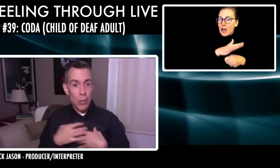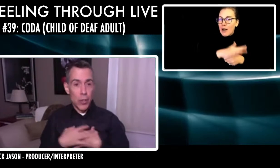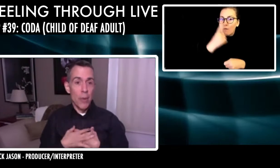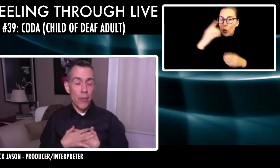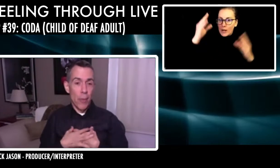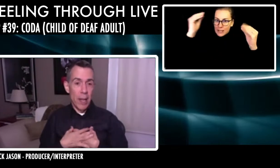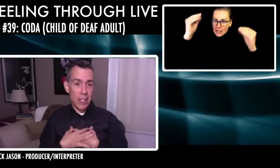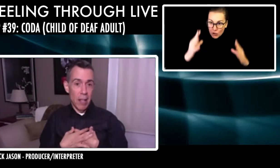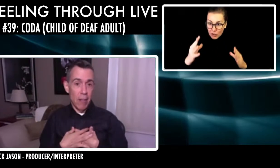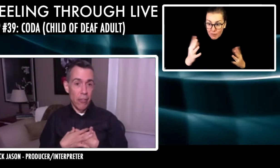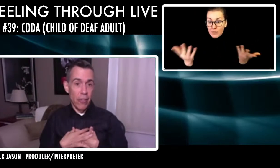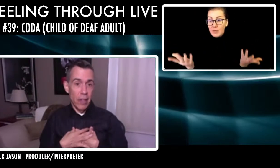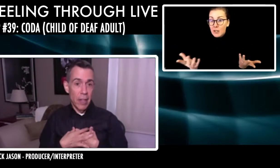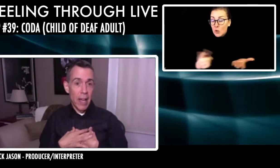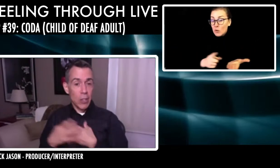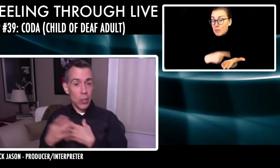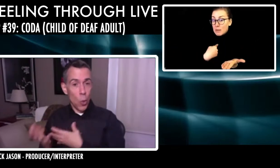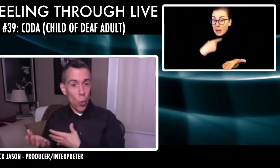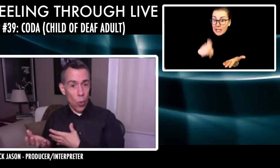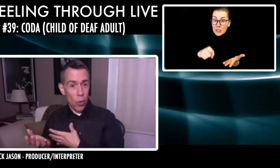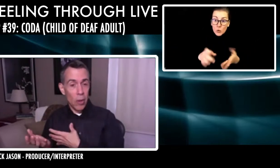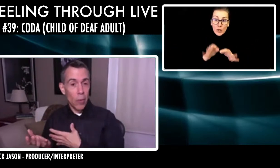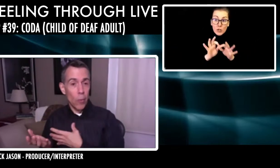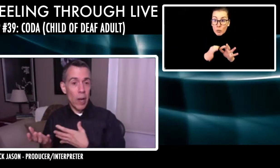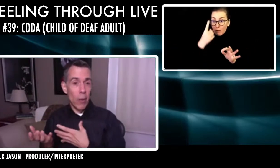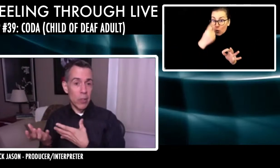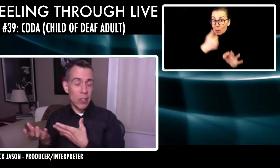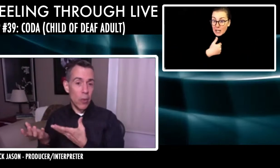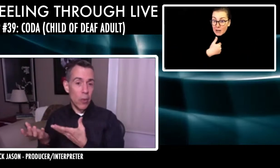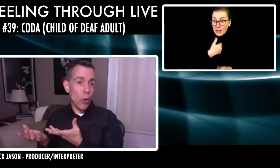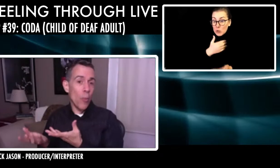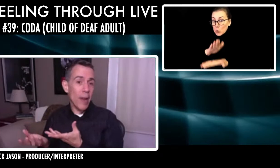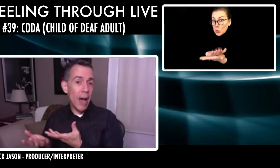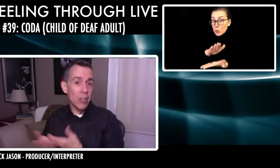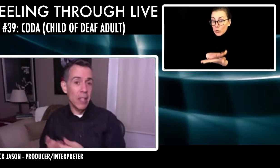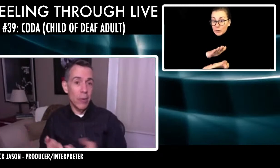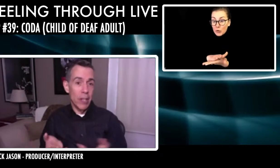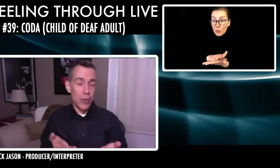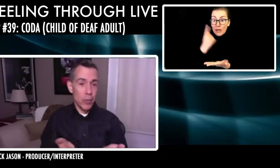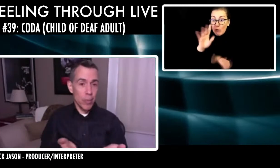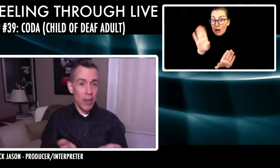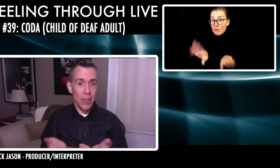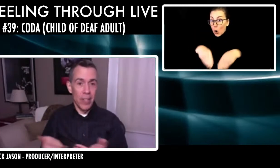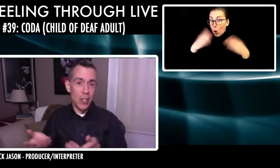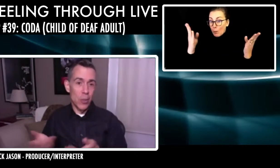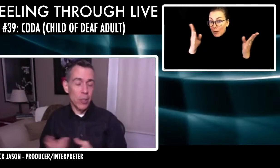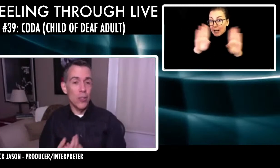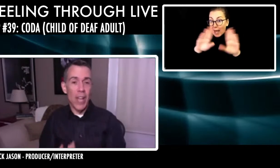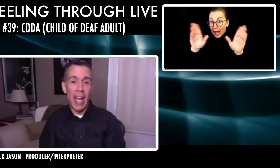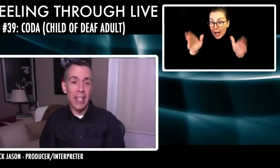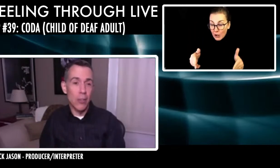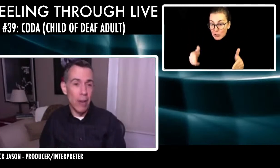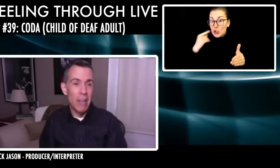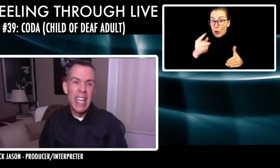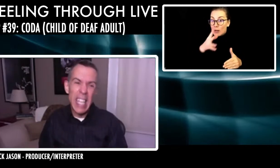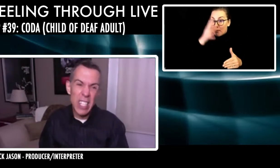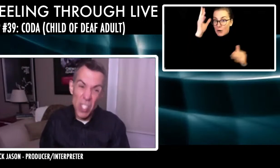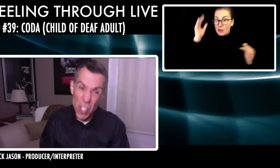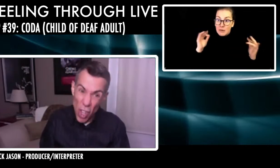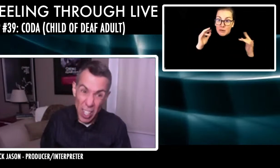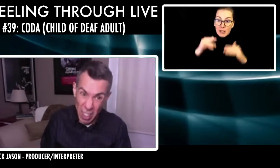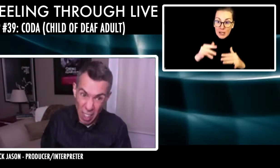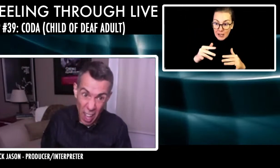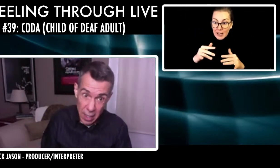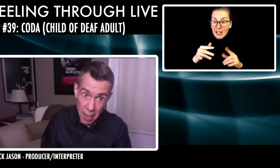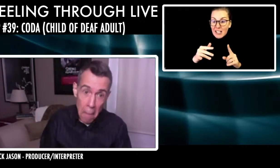I had to interpret for myself at school when I was, you know, it was open house and they would introduce, you know, and the teacher would say, oh, Jack is great. He